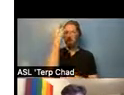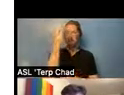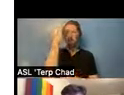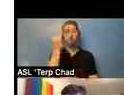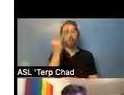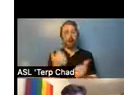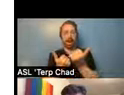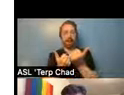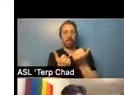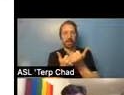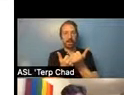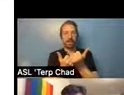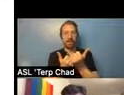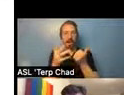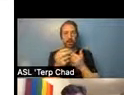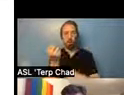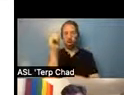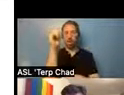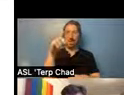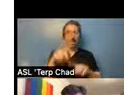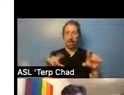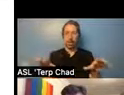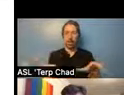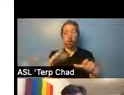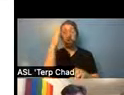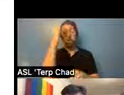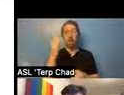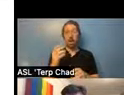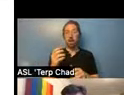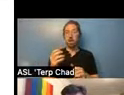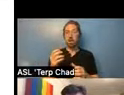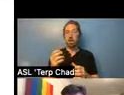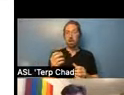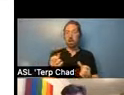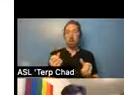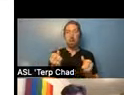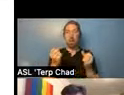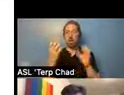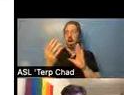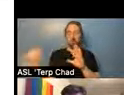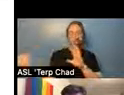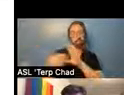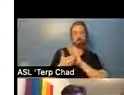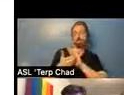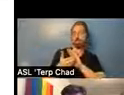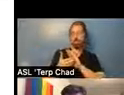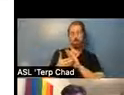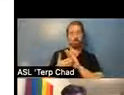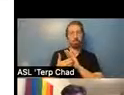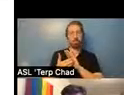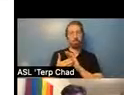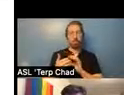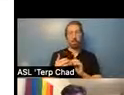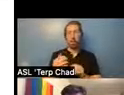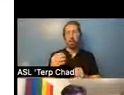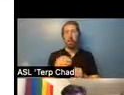organizing can't be done because there's a lot of retaliation, repression, misinformation by providers. Uh, they